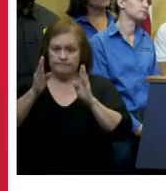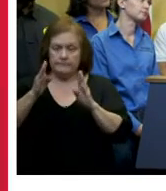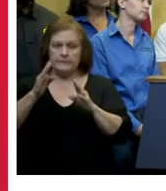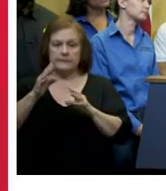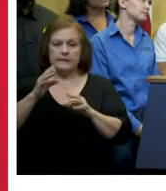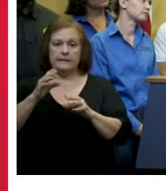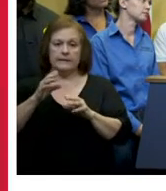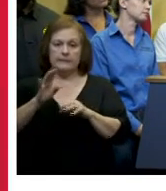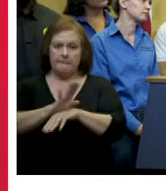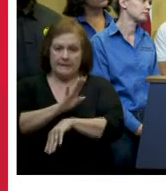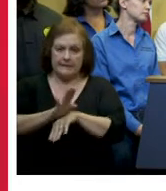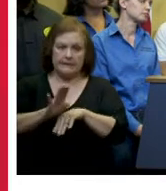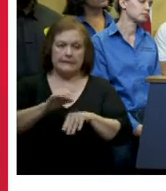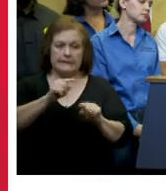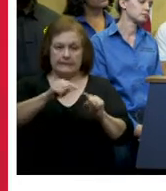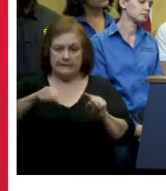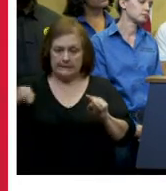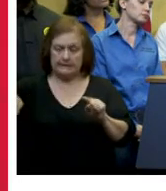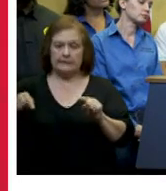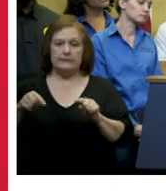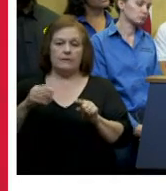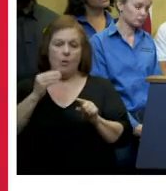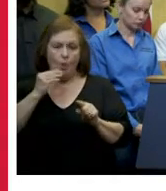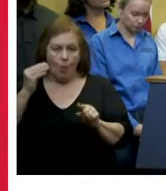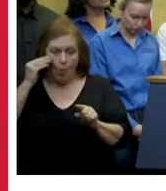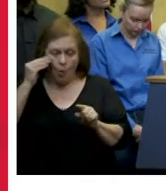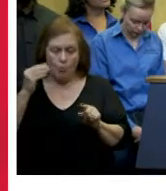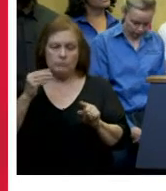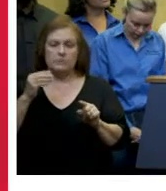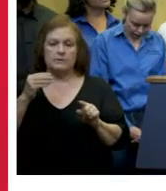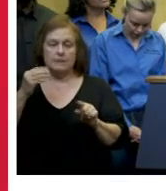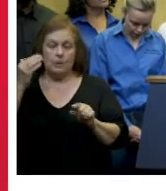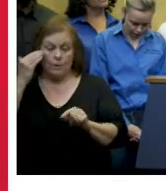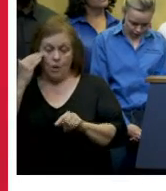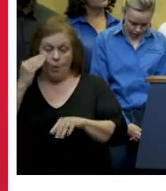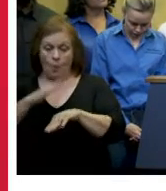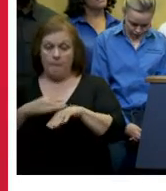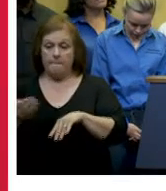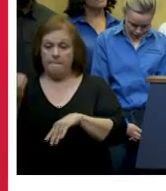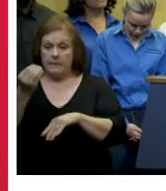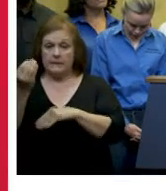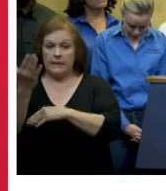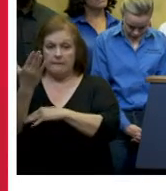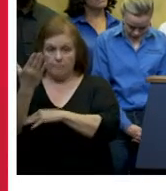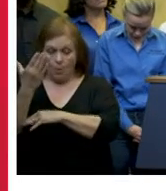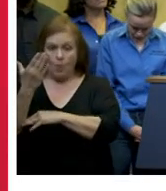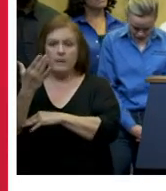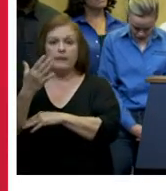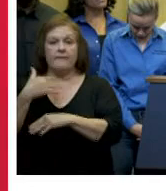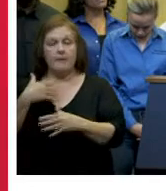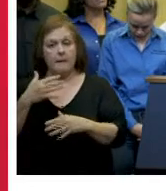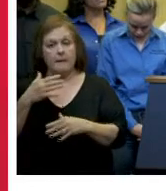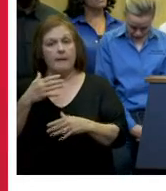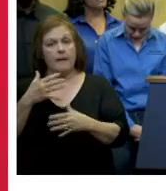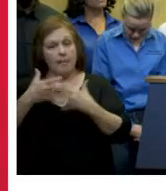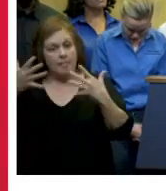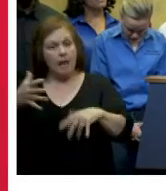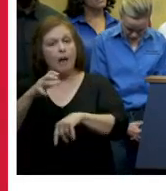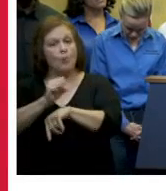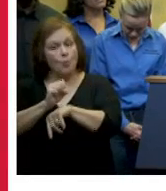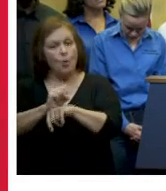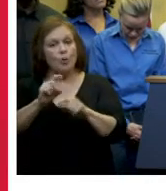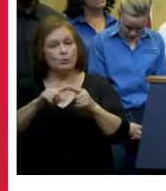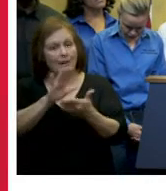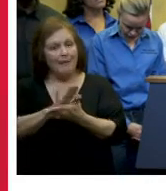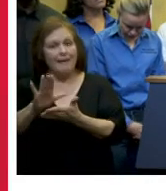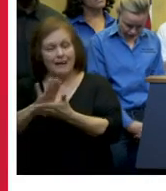this is very important we know we'll have a very big job on monday but we cannot respond we have